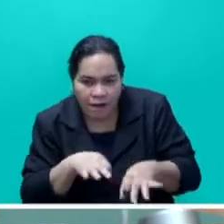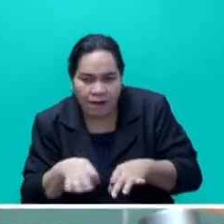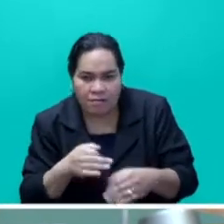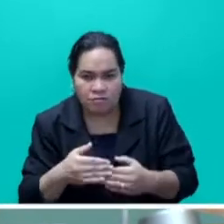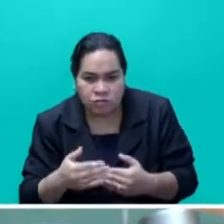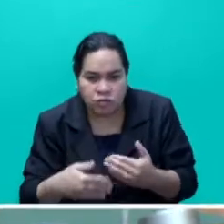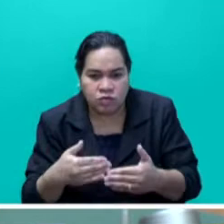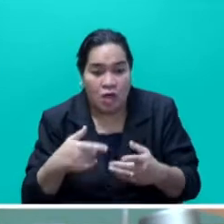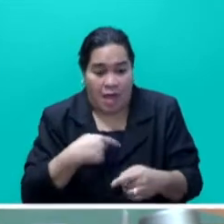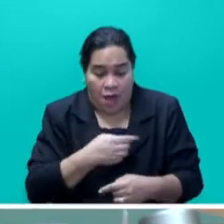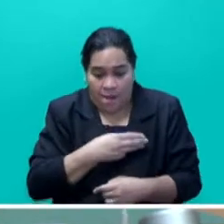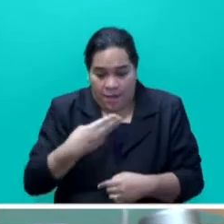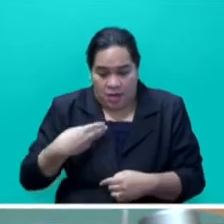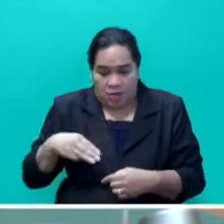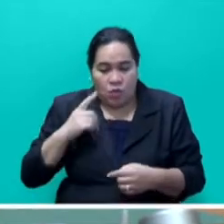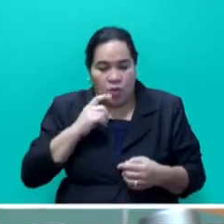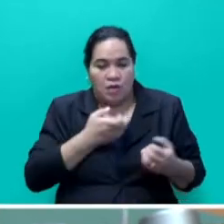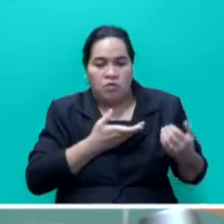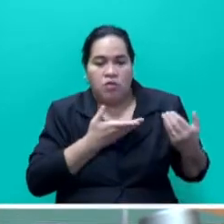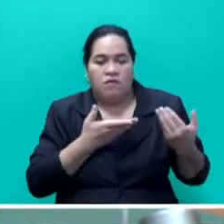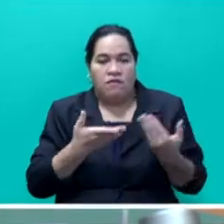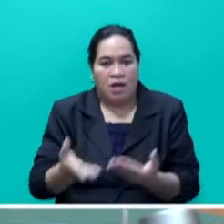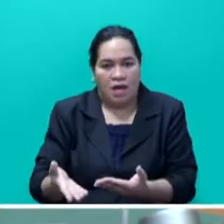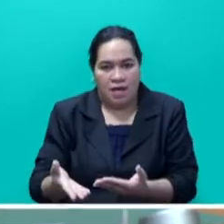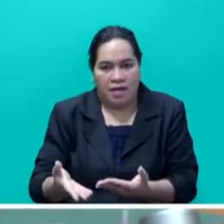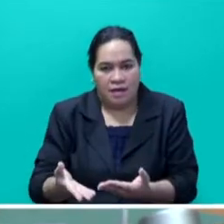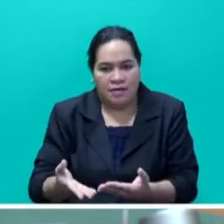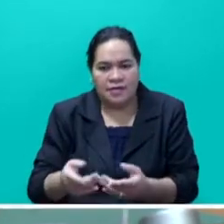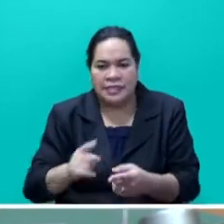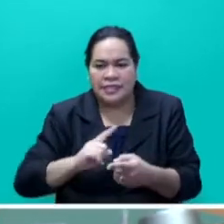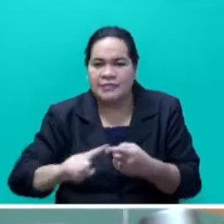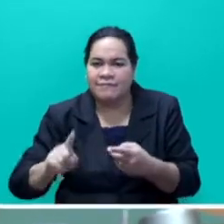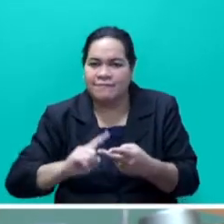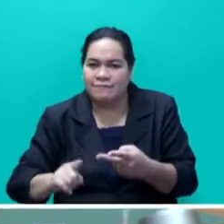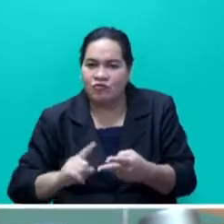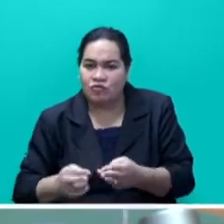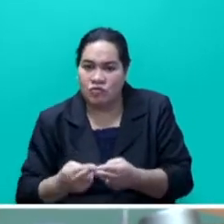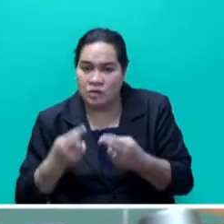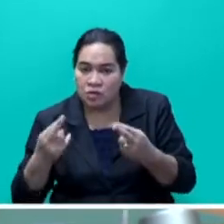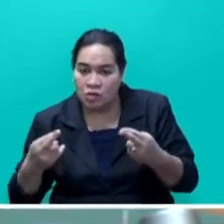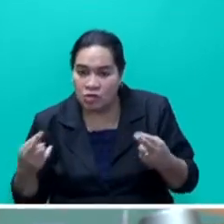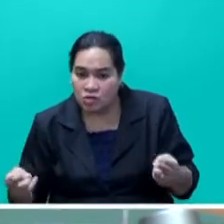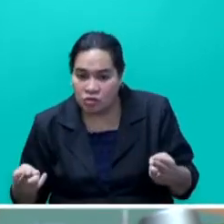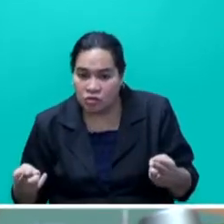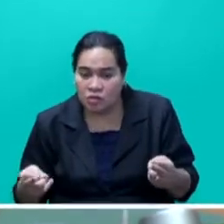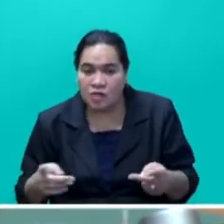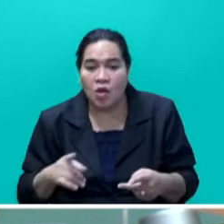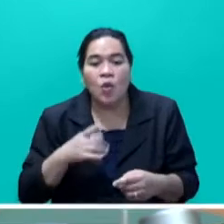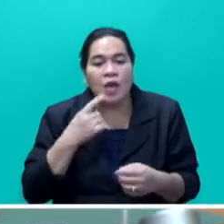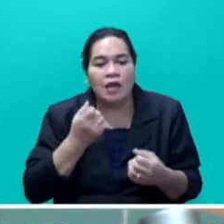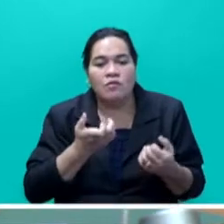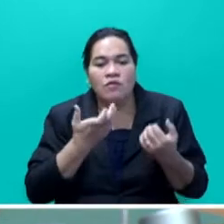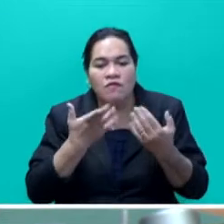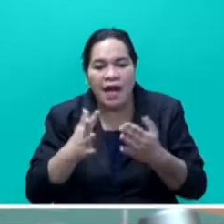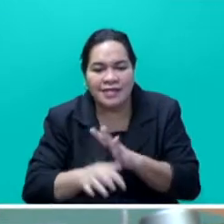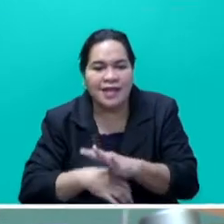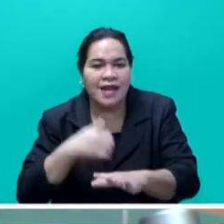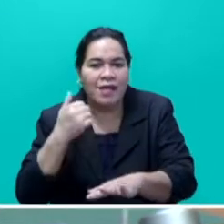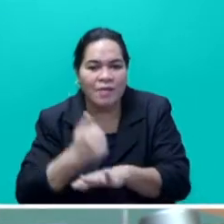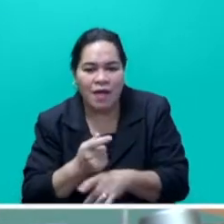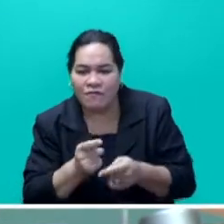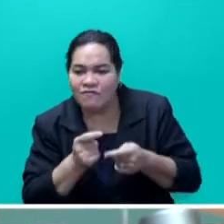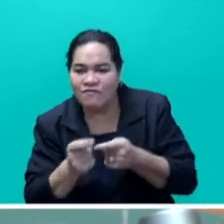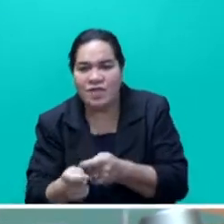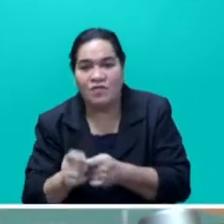The Ministry will provide high yielding brown-spaced dairy cows, establish pasture and corn, provide set up supplementary feed for an